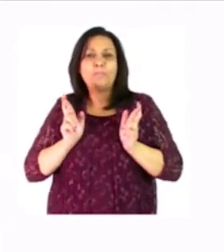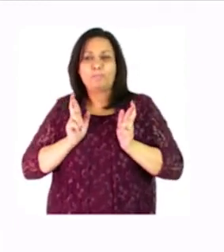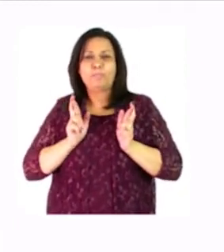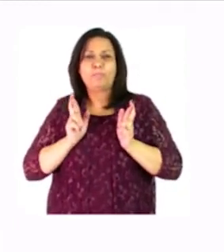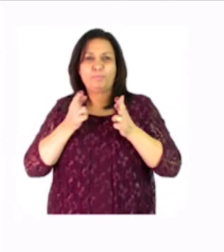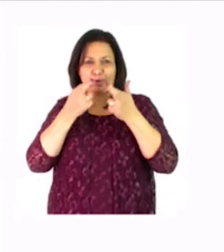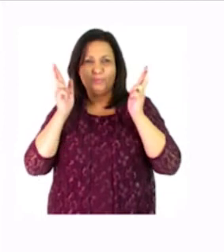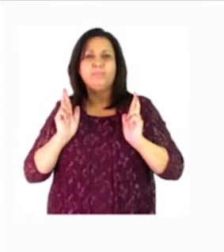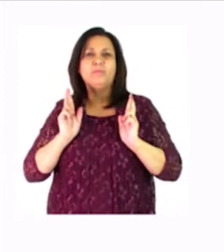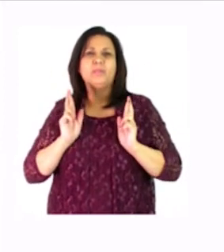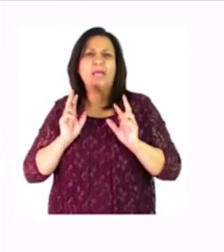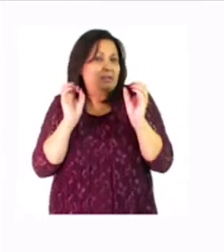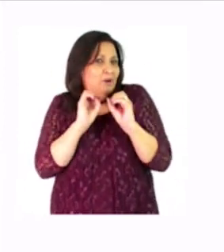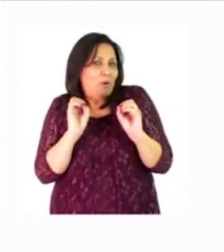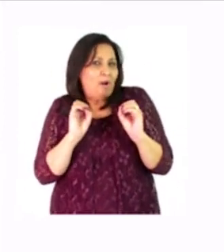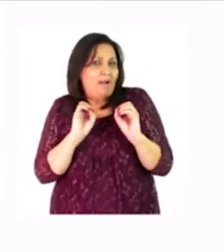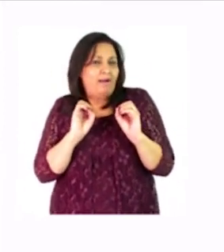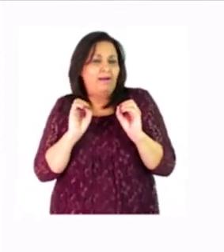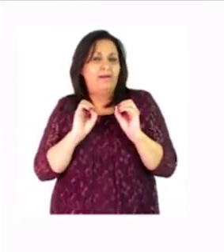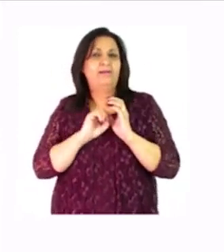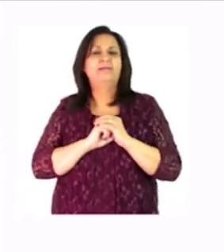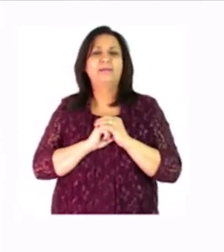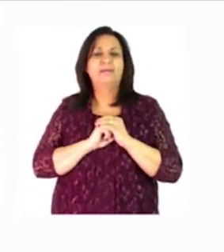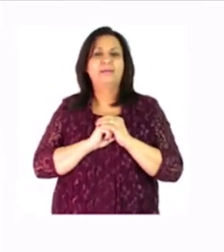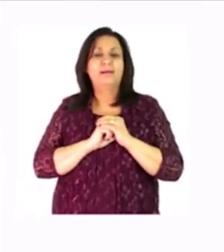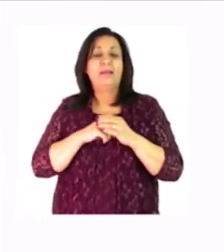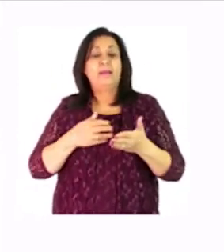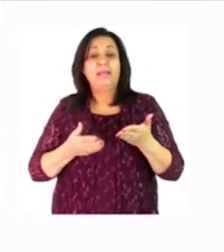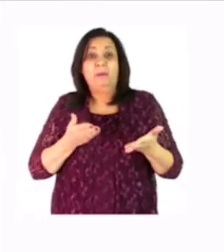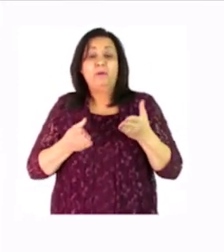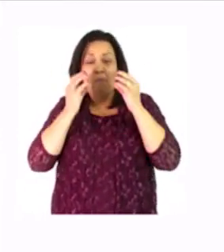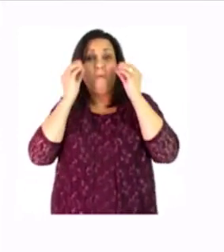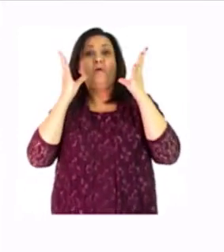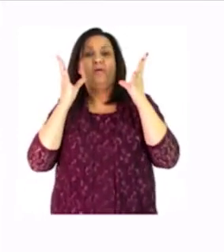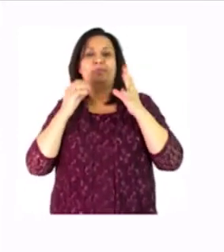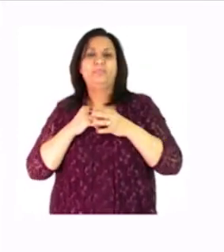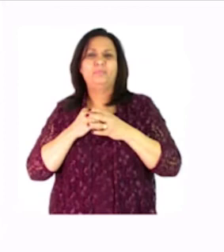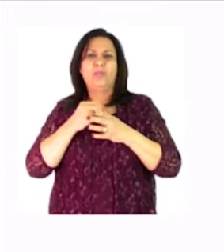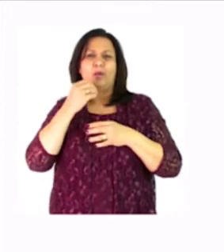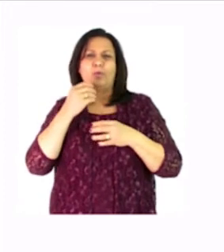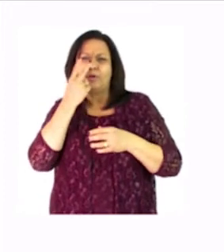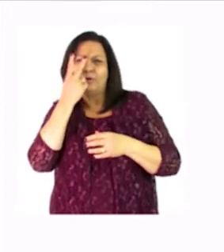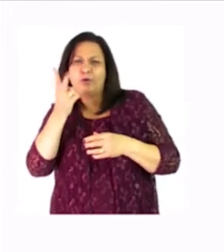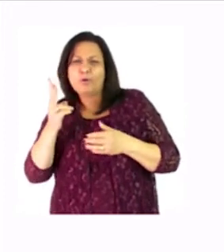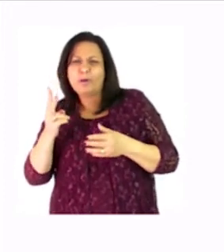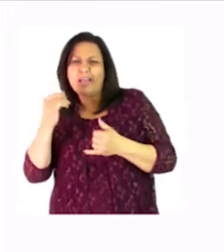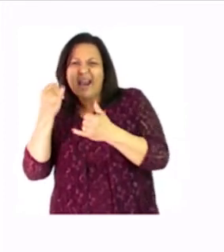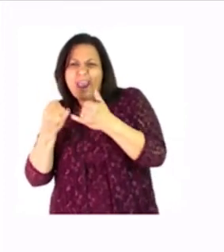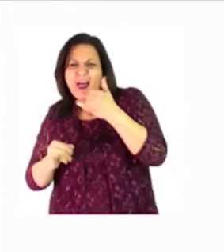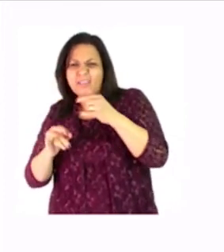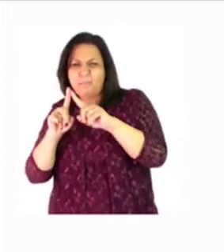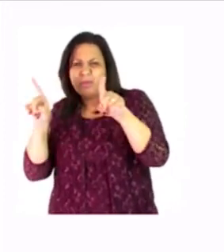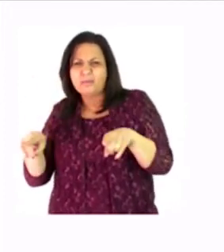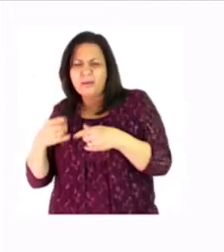there is no one in the bed which means he has woken up let's look at the last picture right at the end